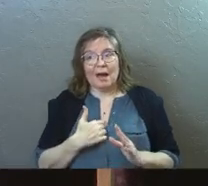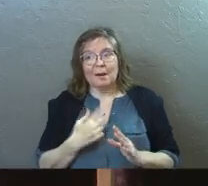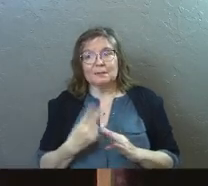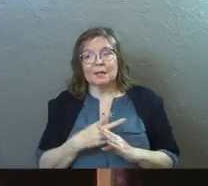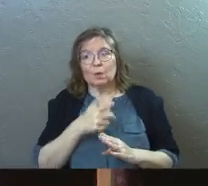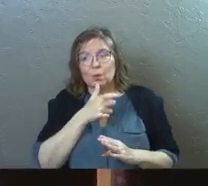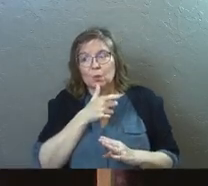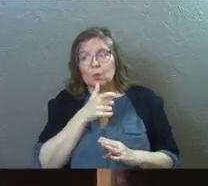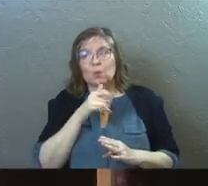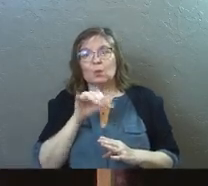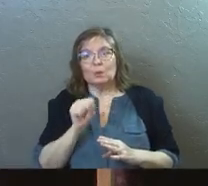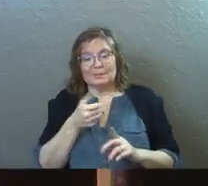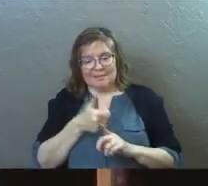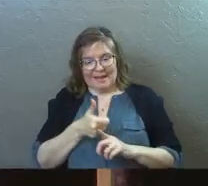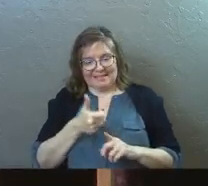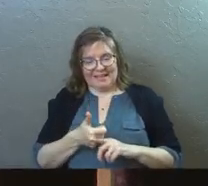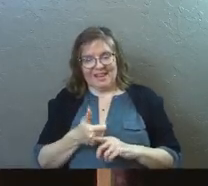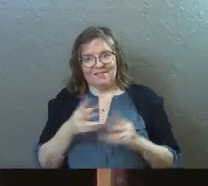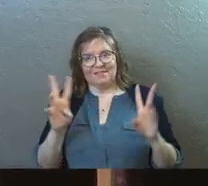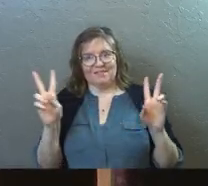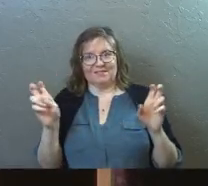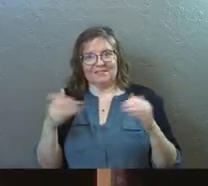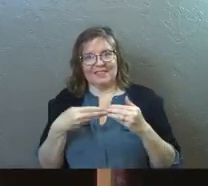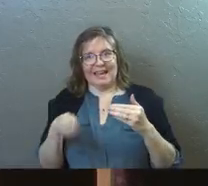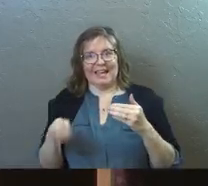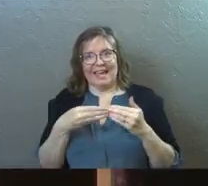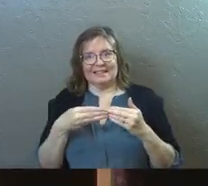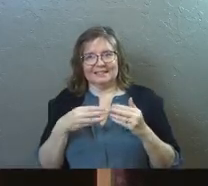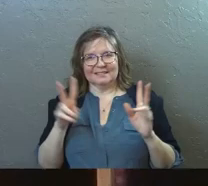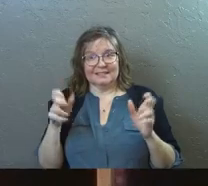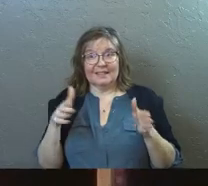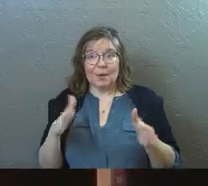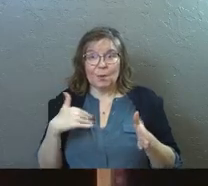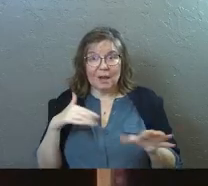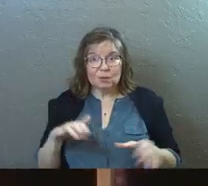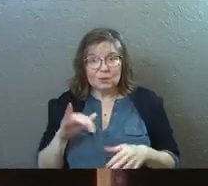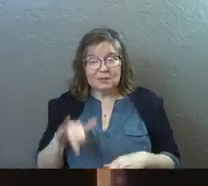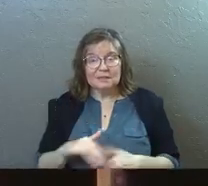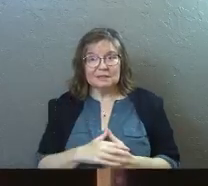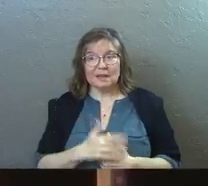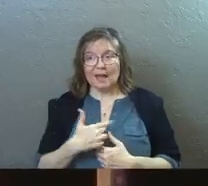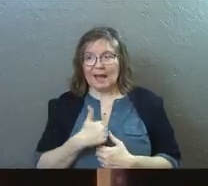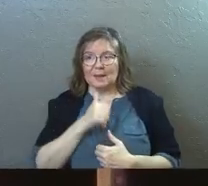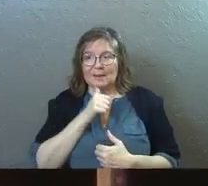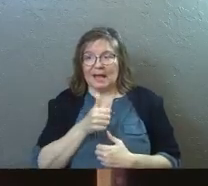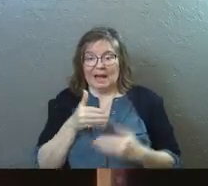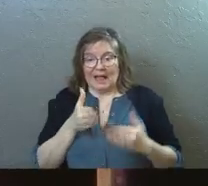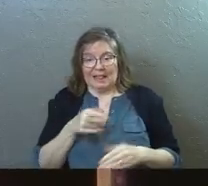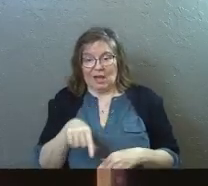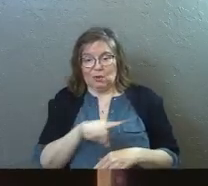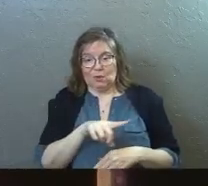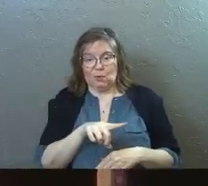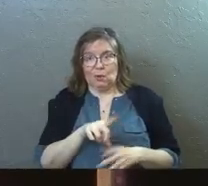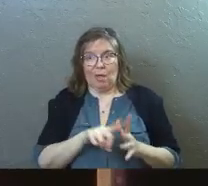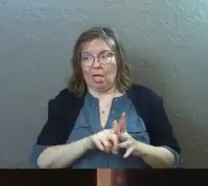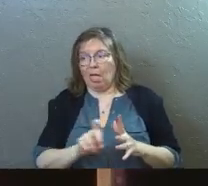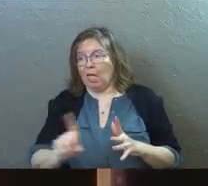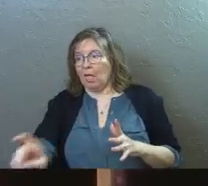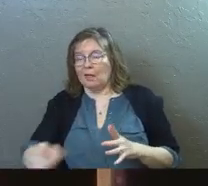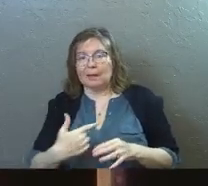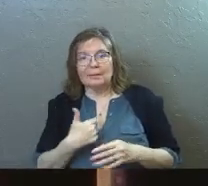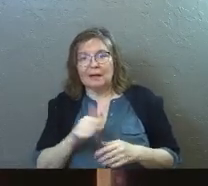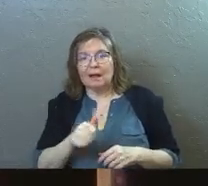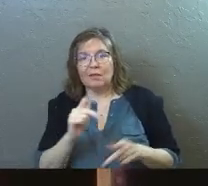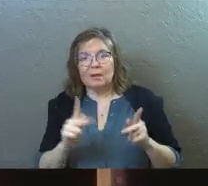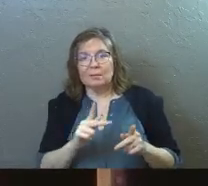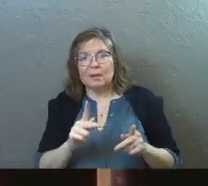I'm a shepherd who is the gate. Like, that's the way I do this thing. Like, I'm not going to let you go away. I'm not